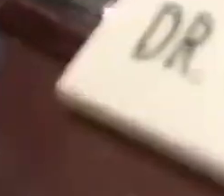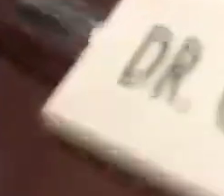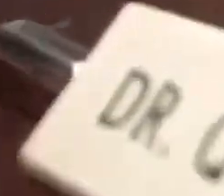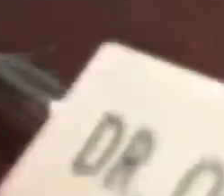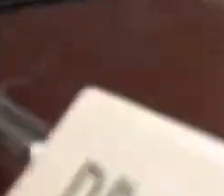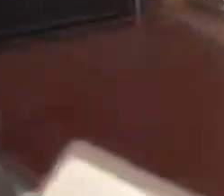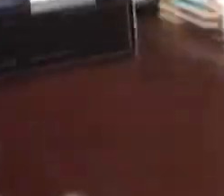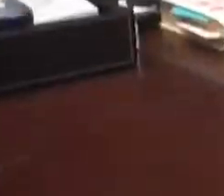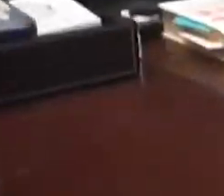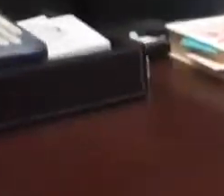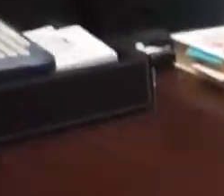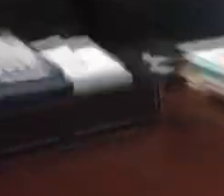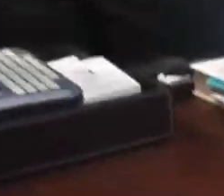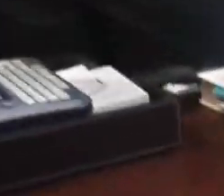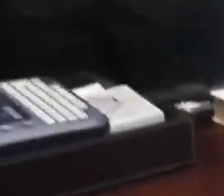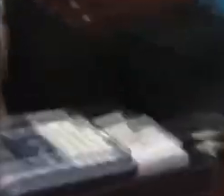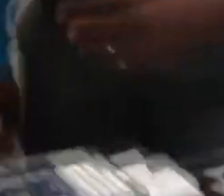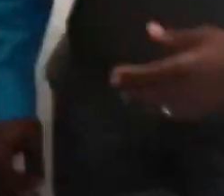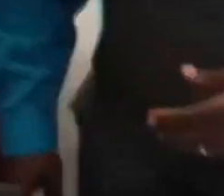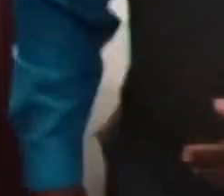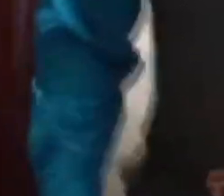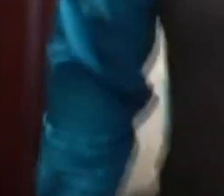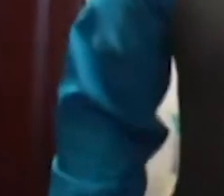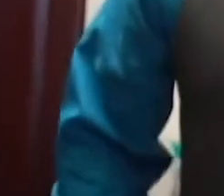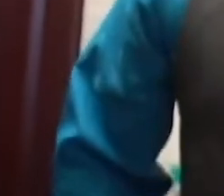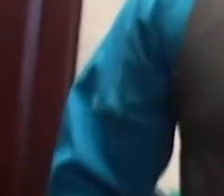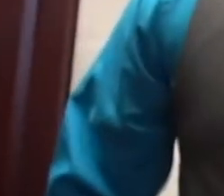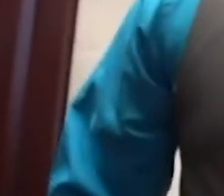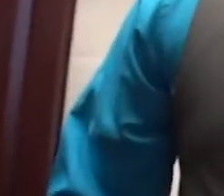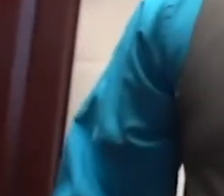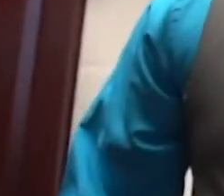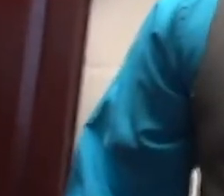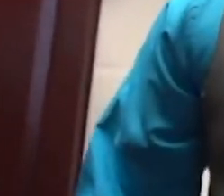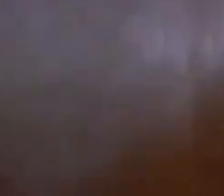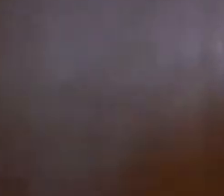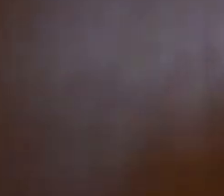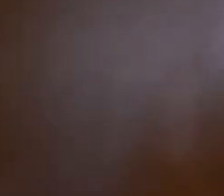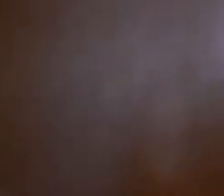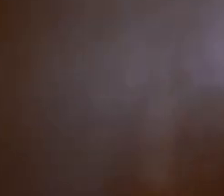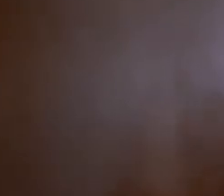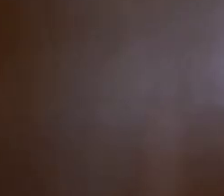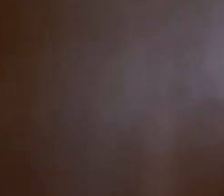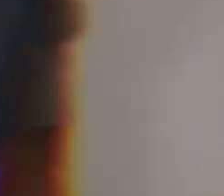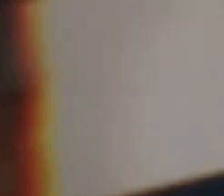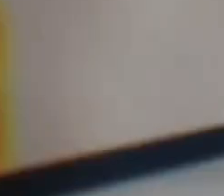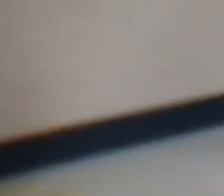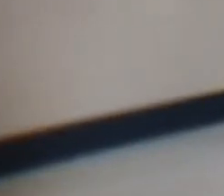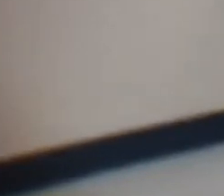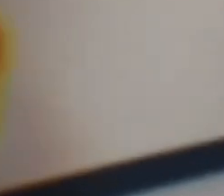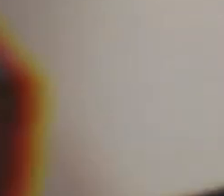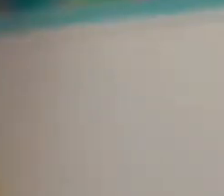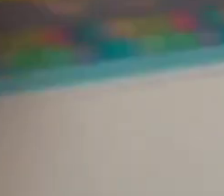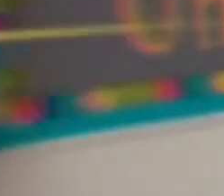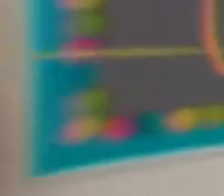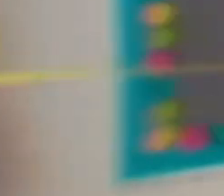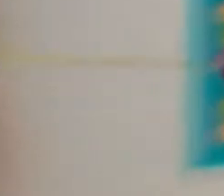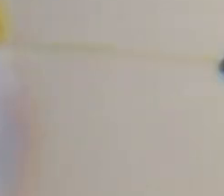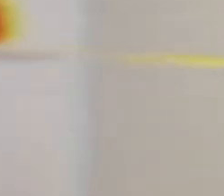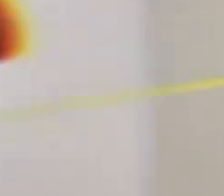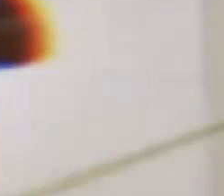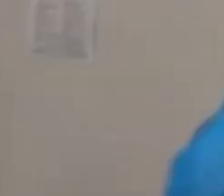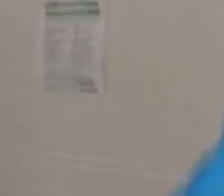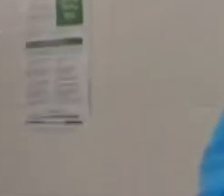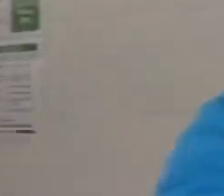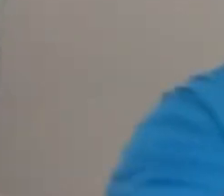this is too much and these are the things you can't touch yo i told you you can't touch this why are y'all